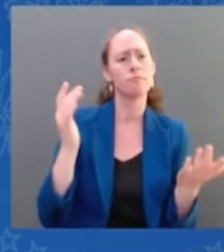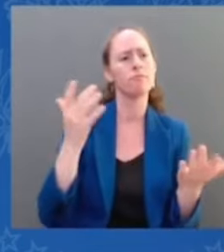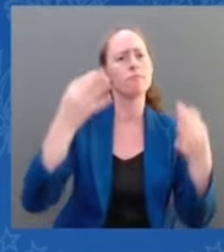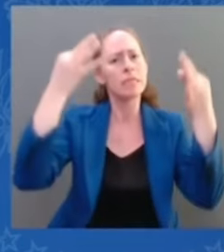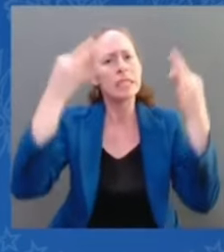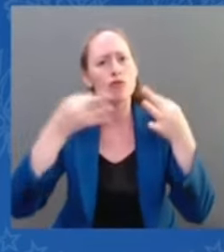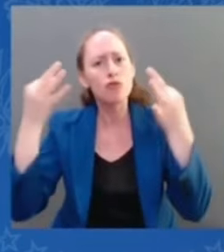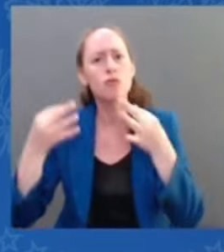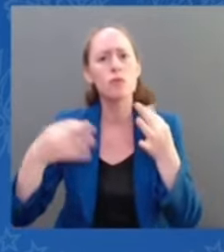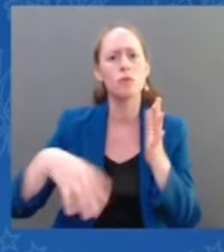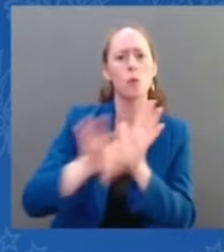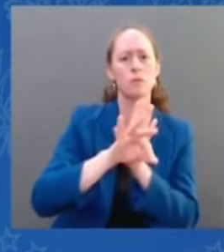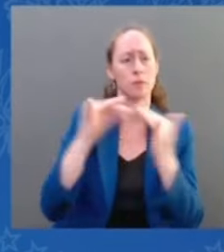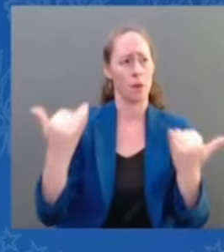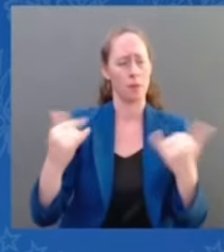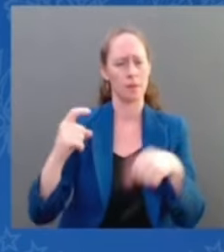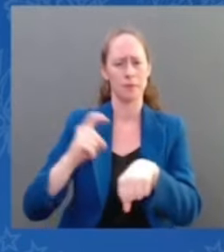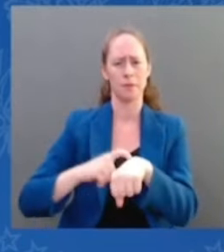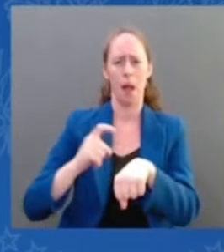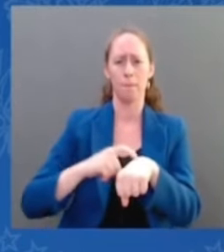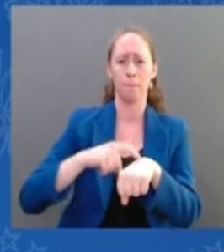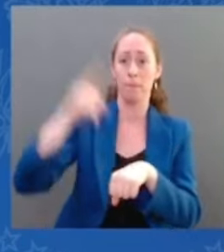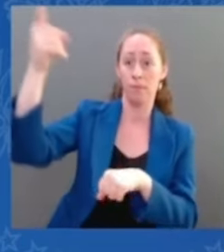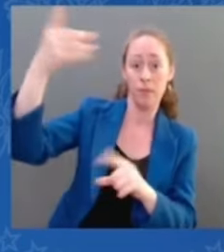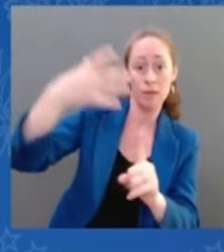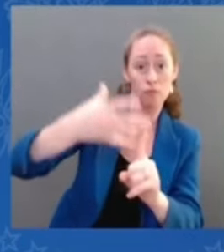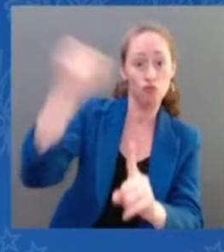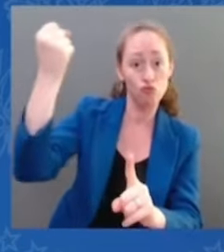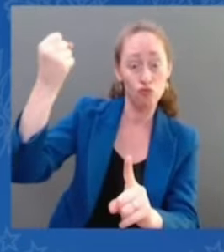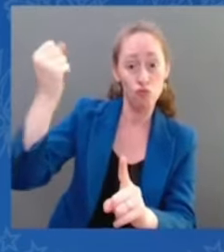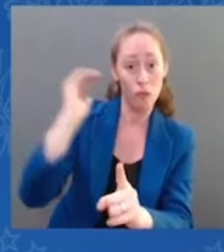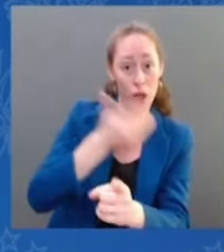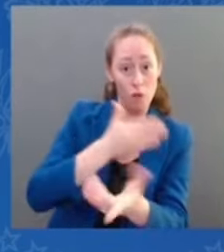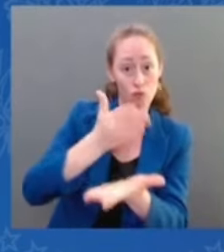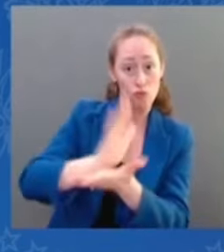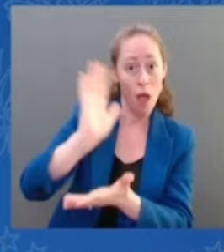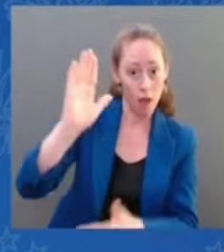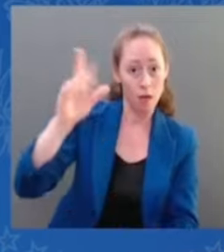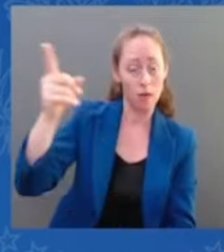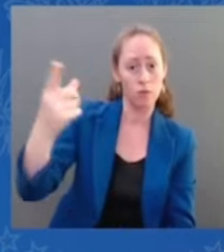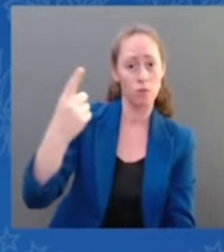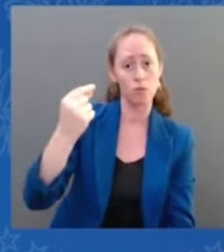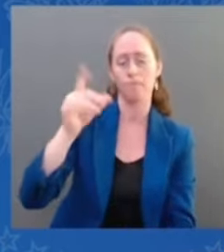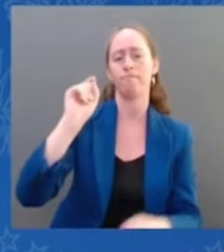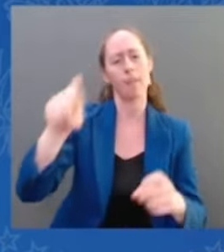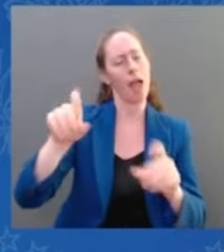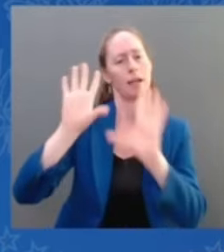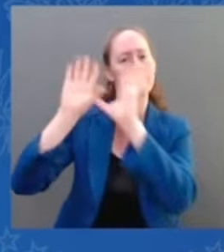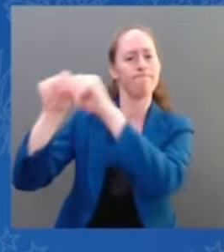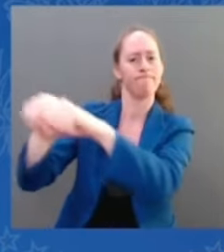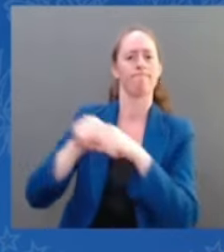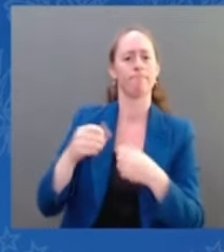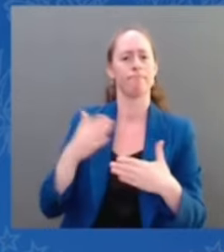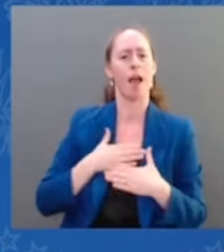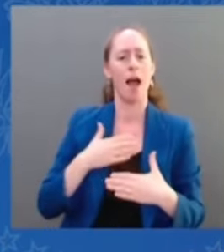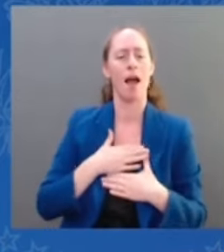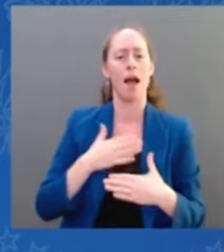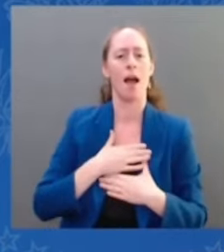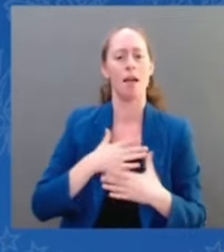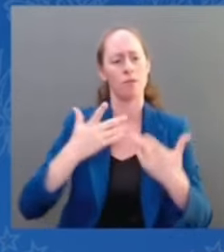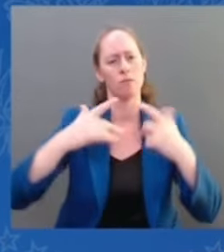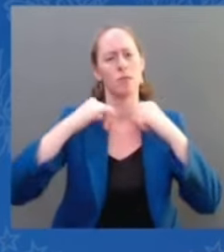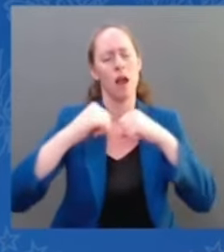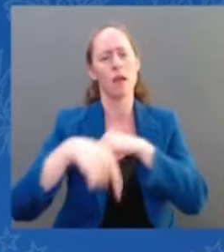from us. And the moment to protect our nation from the extremist agenda that is antithetical to everything we believe as Americans.